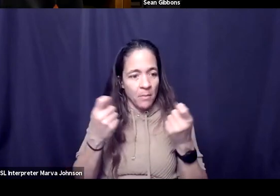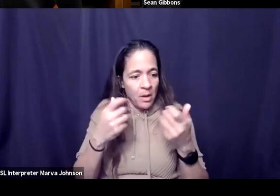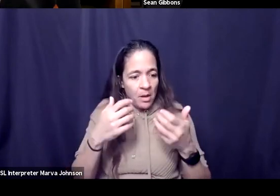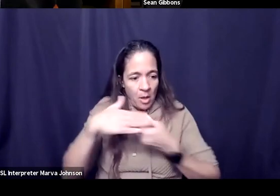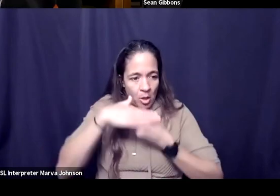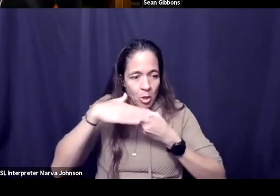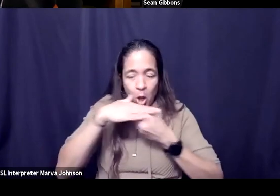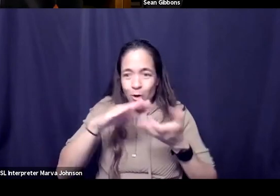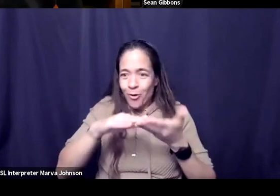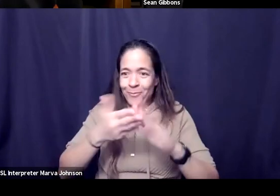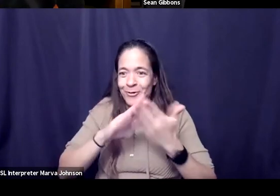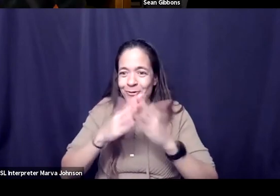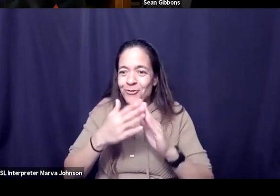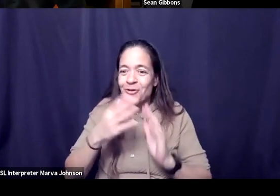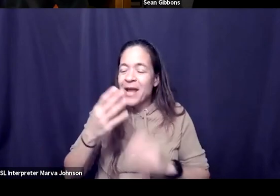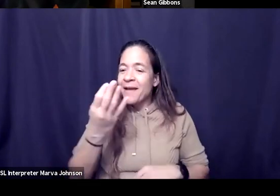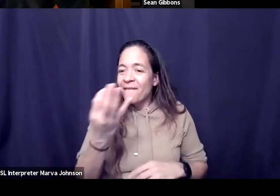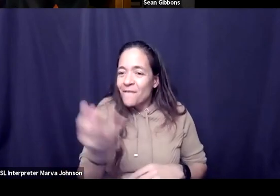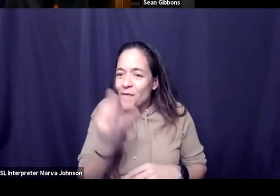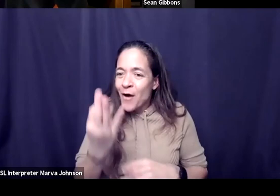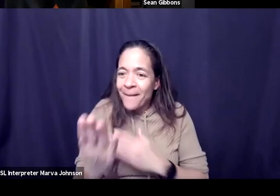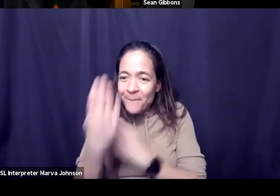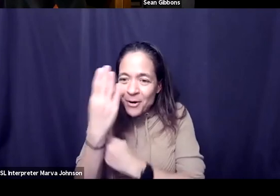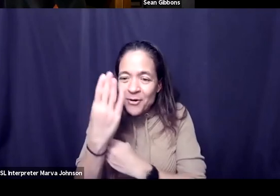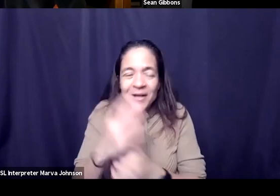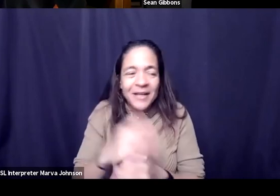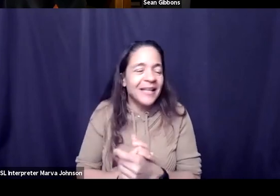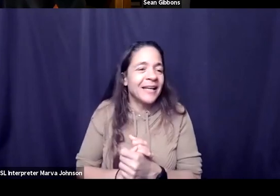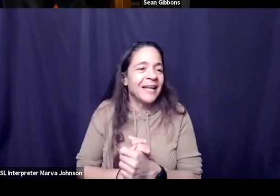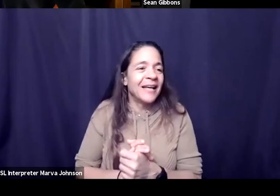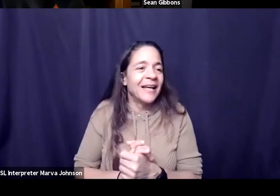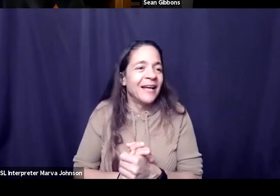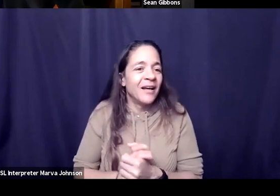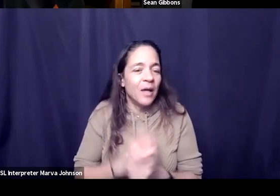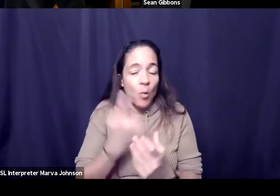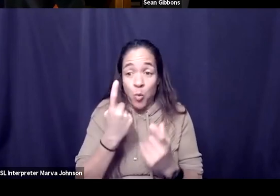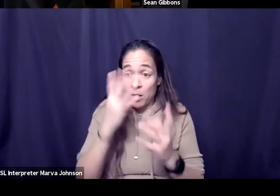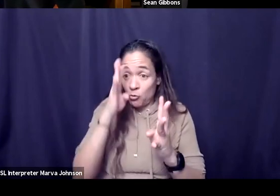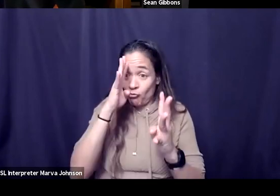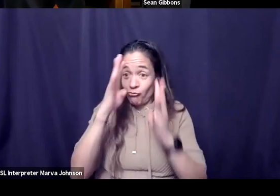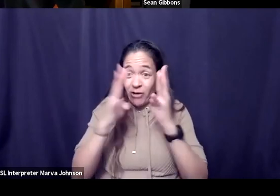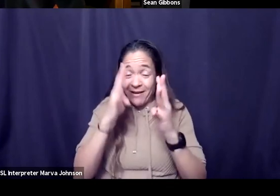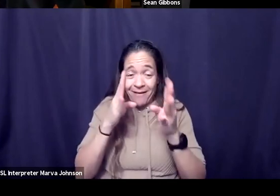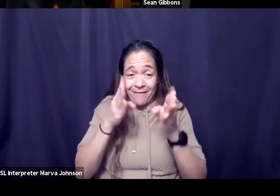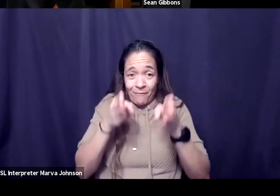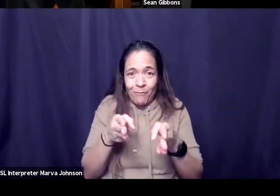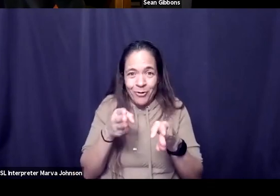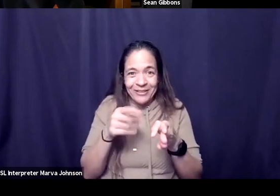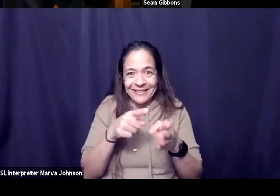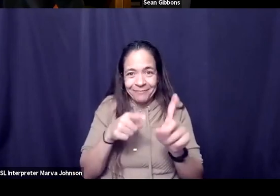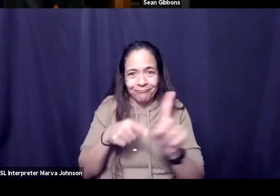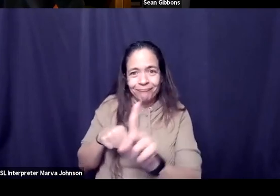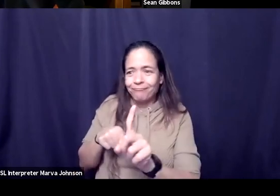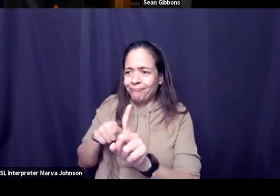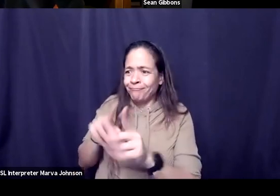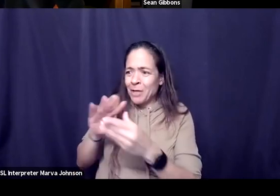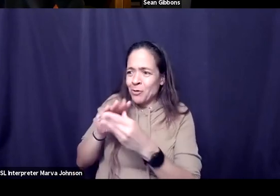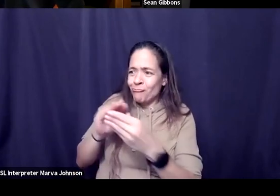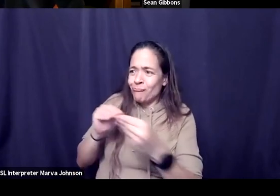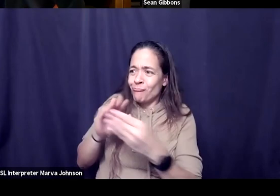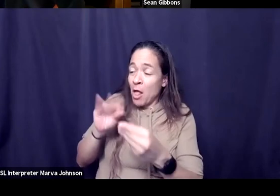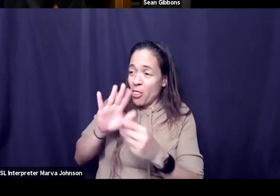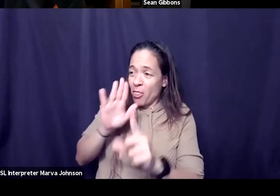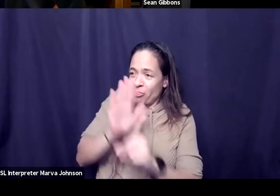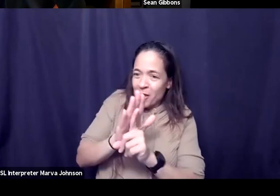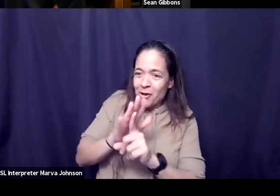uh it always happens on friday mornings and uh one creative person is kind of sharing their their journey their process um